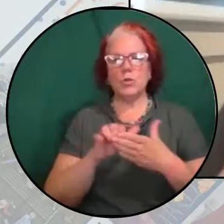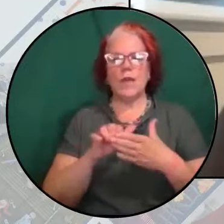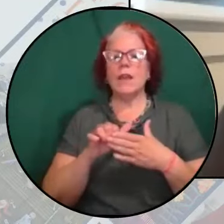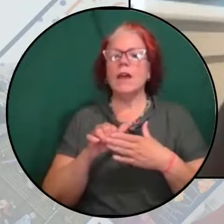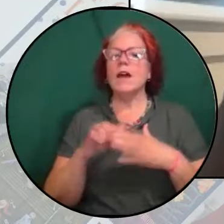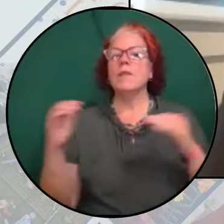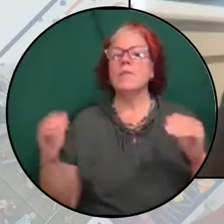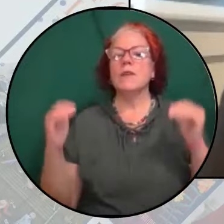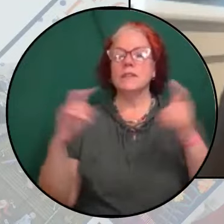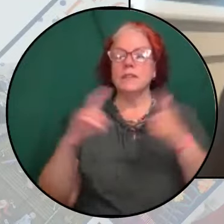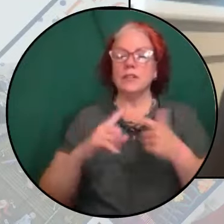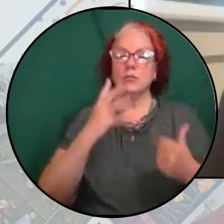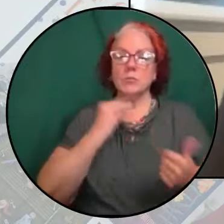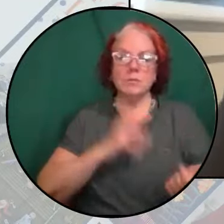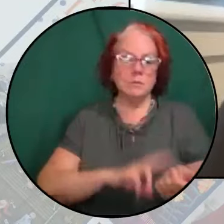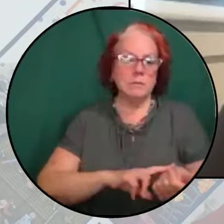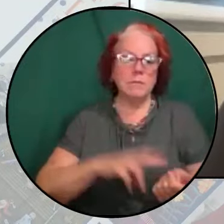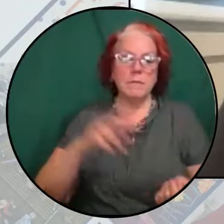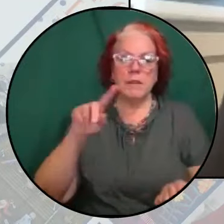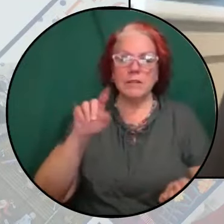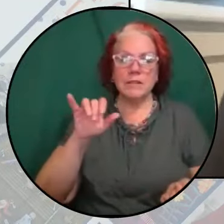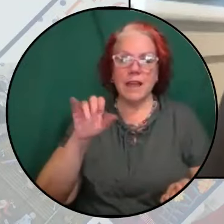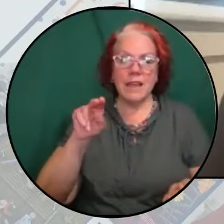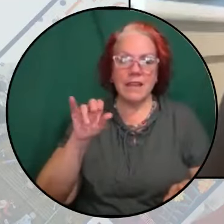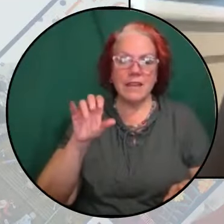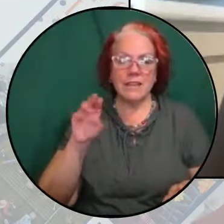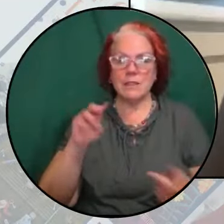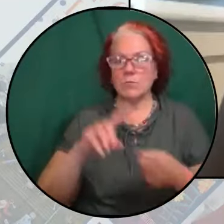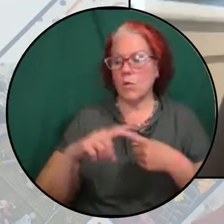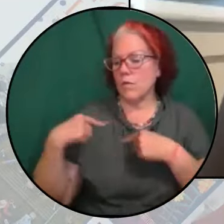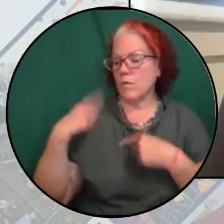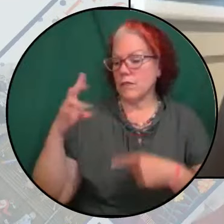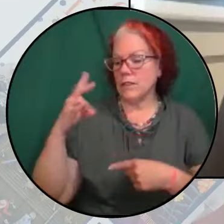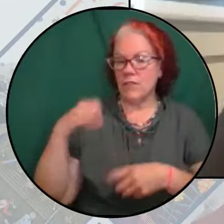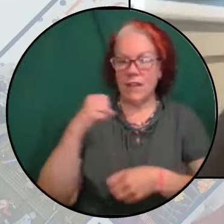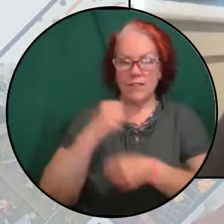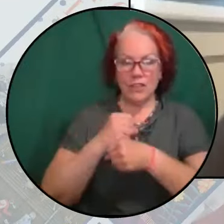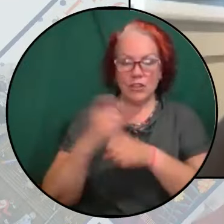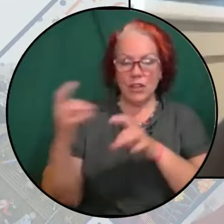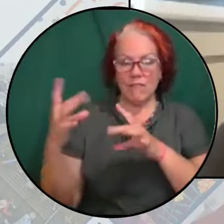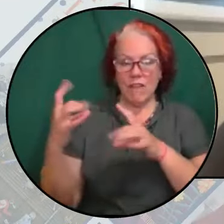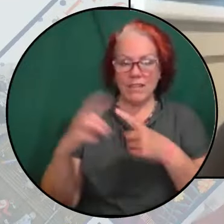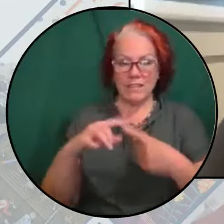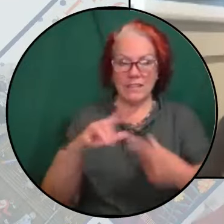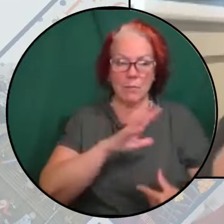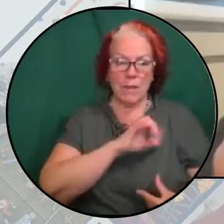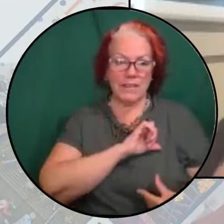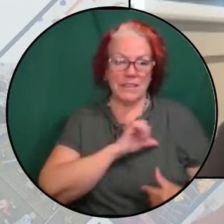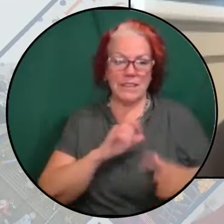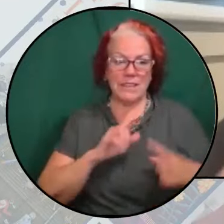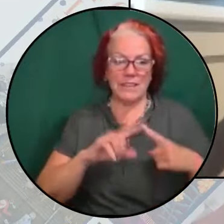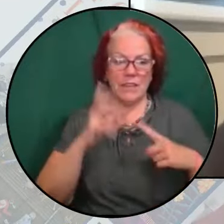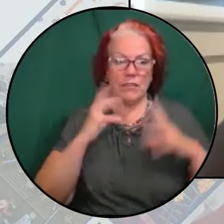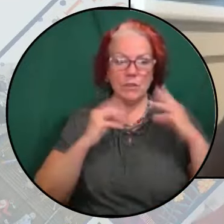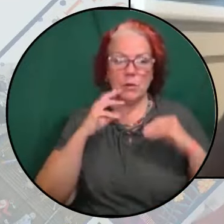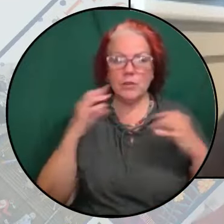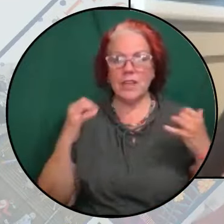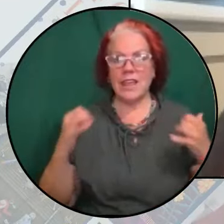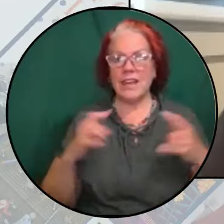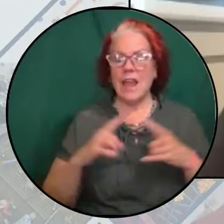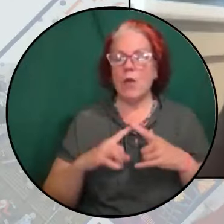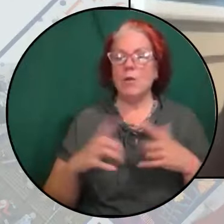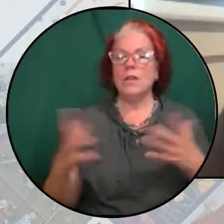we were raised with as Jews about Zionism, both for the 75 years of violence to Palestinians that it now is at such a